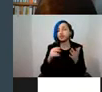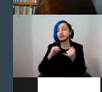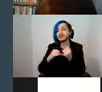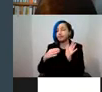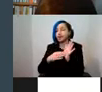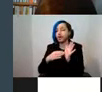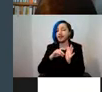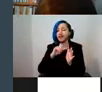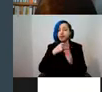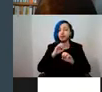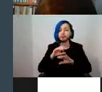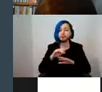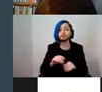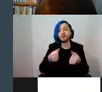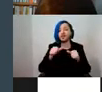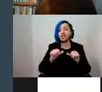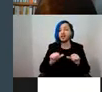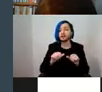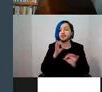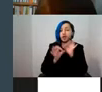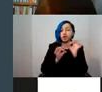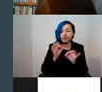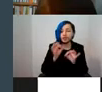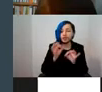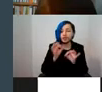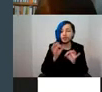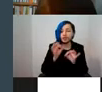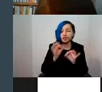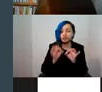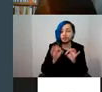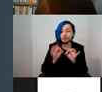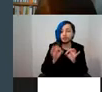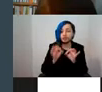your questions, and I'll go a bit more into detail about what we're going to be doing with questions.